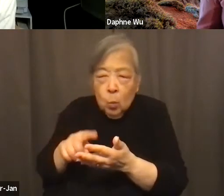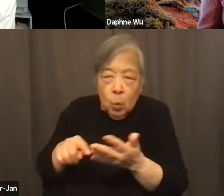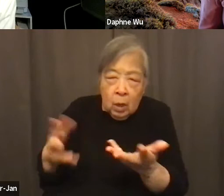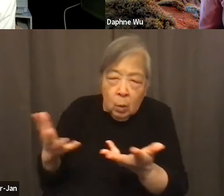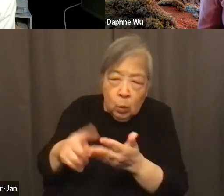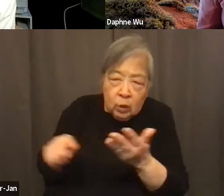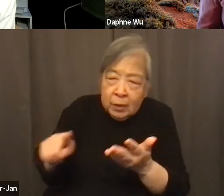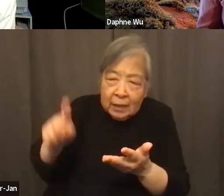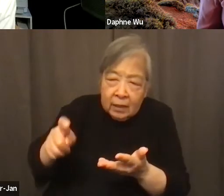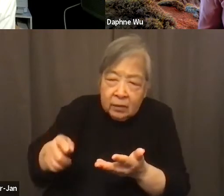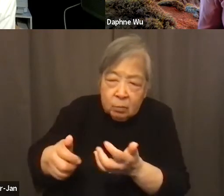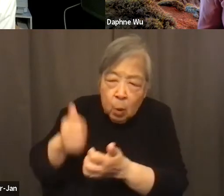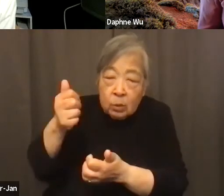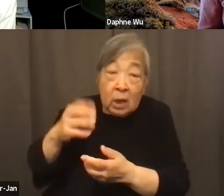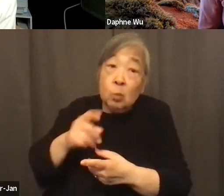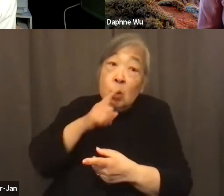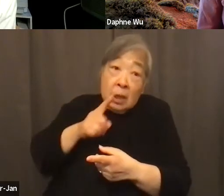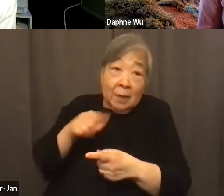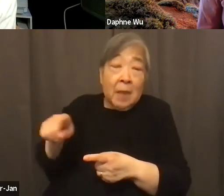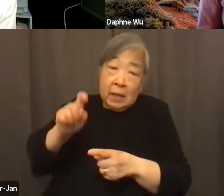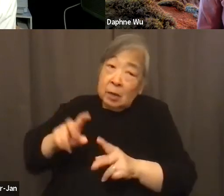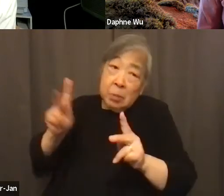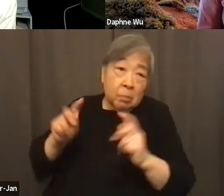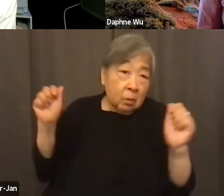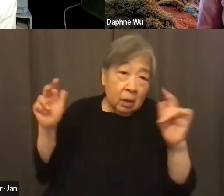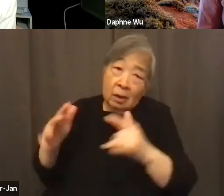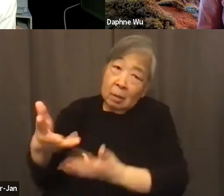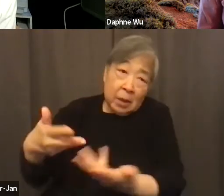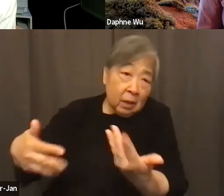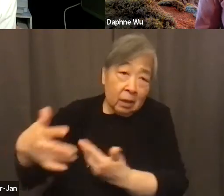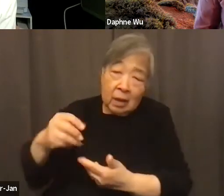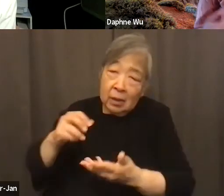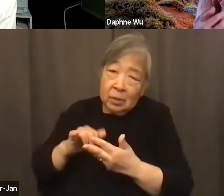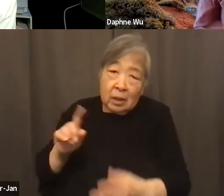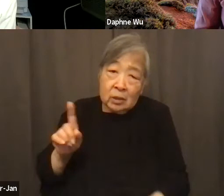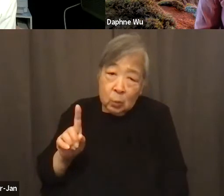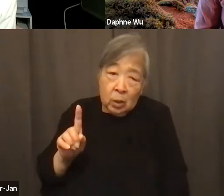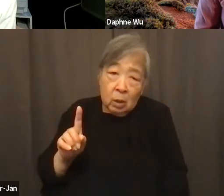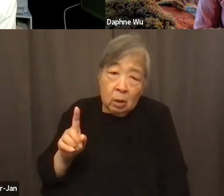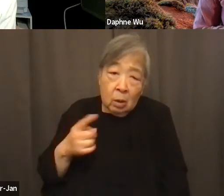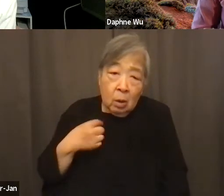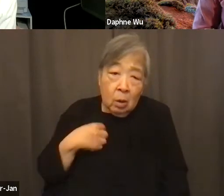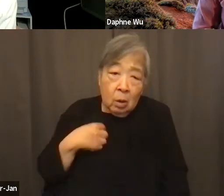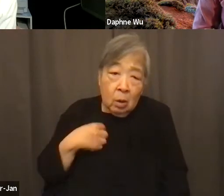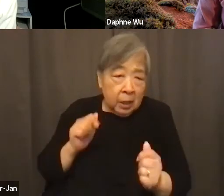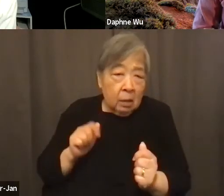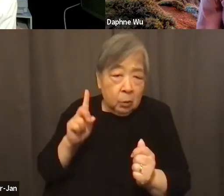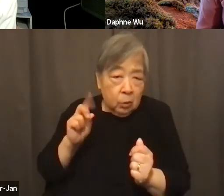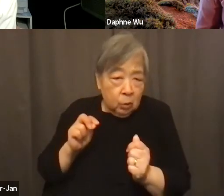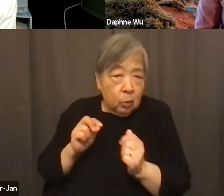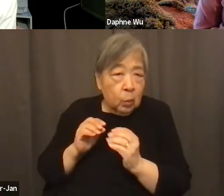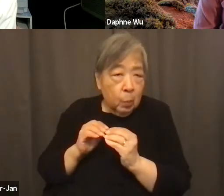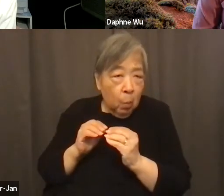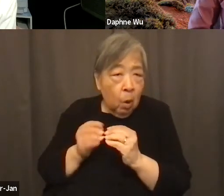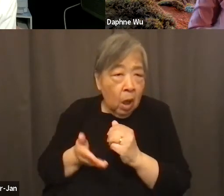you know, that's foot traffic, they need people coming in. And that's where we have been able to, to do a bit more help,